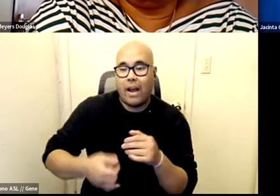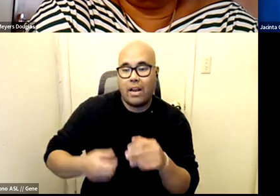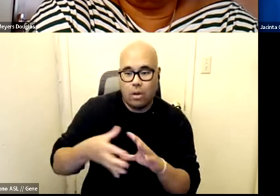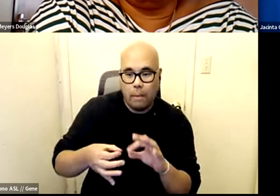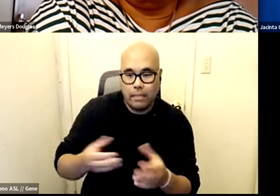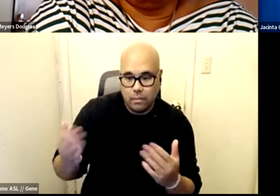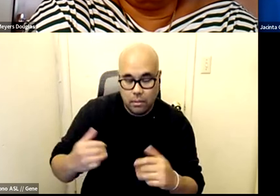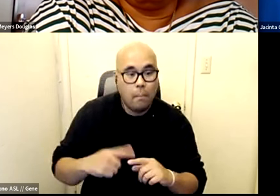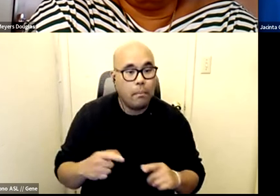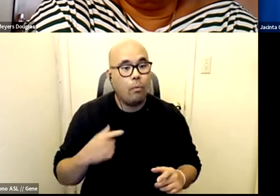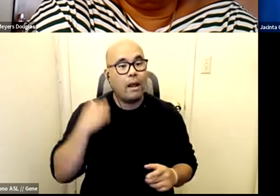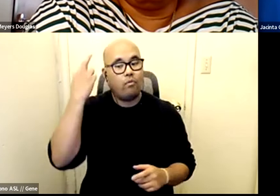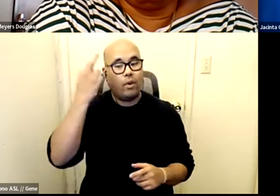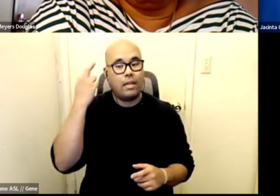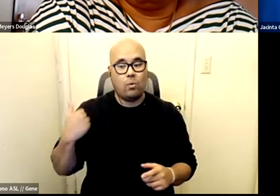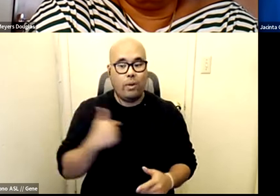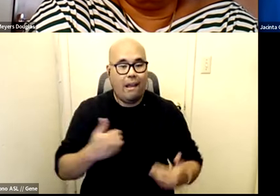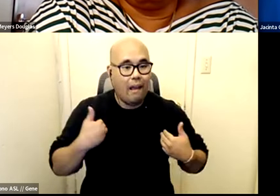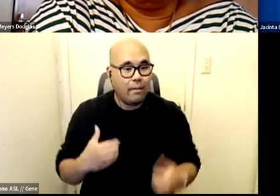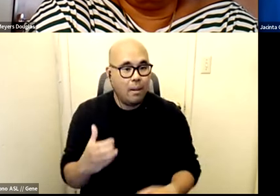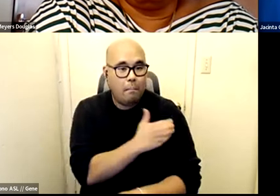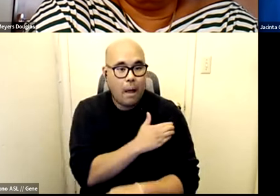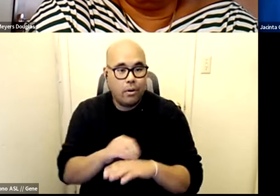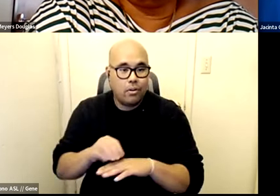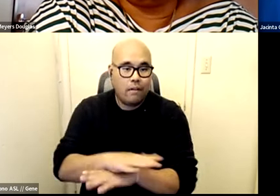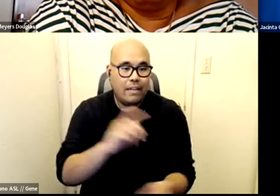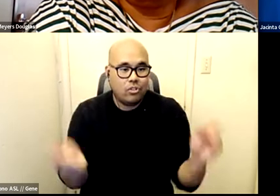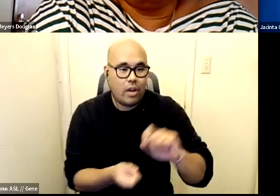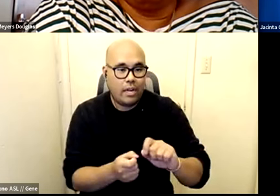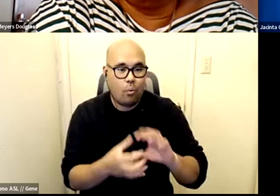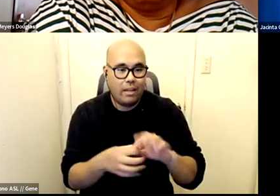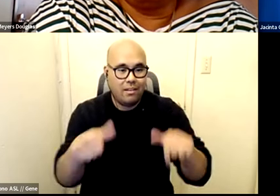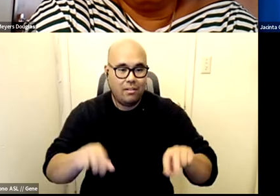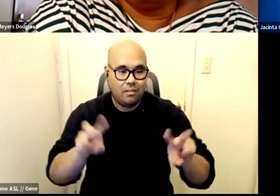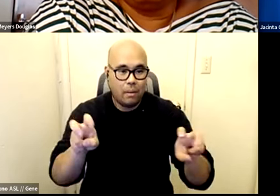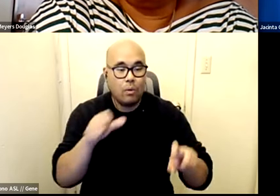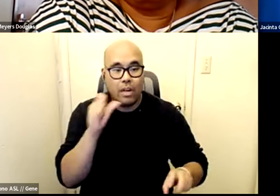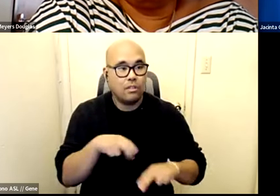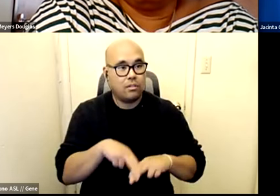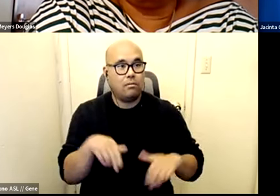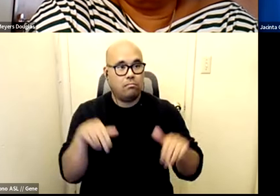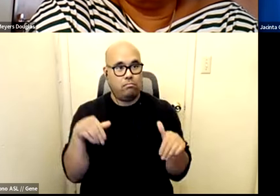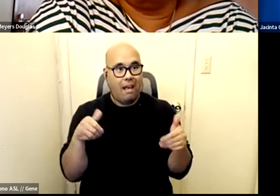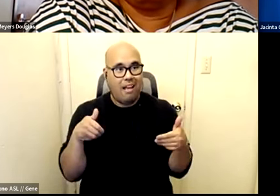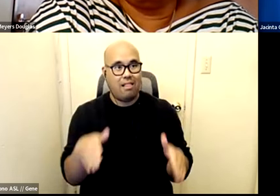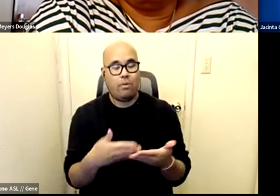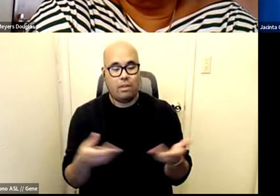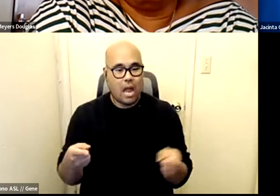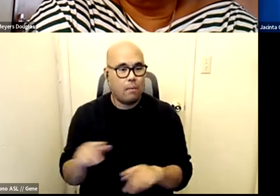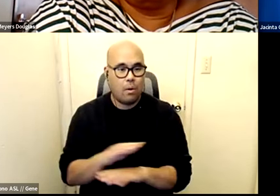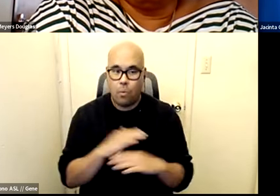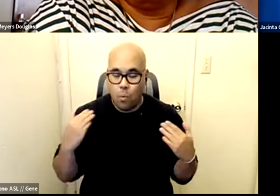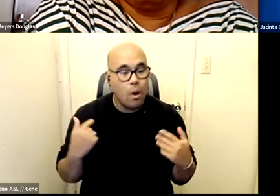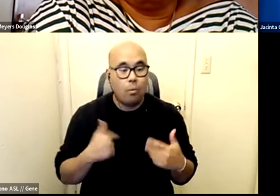panel is the power that we have to affect change on this right like we're not just sitting here passively letting things happen we're being really